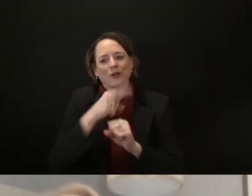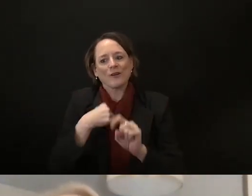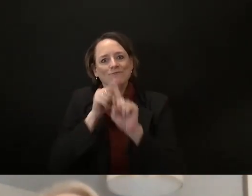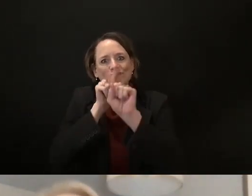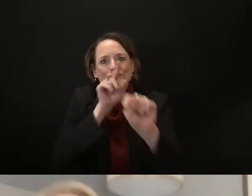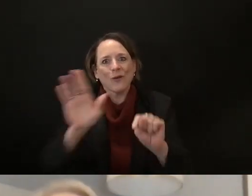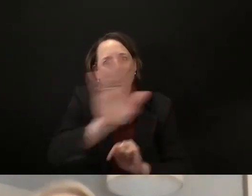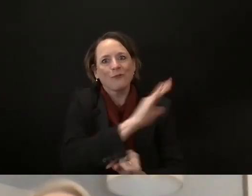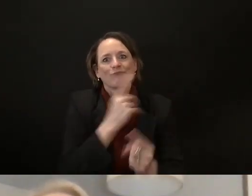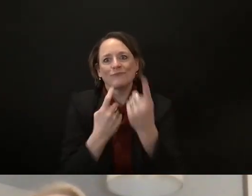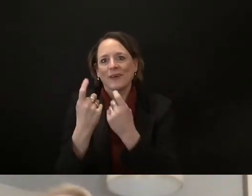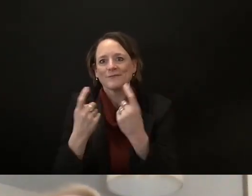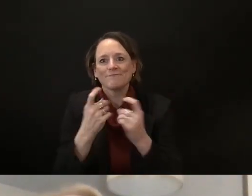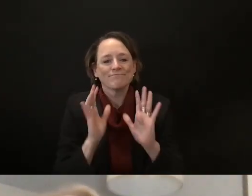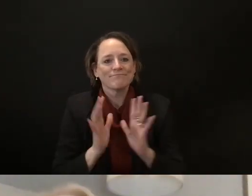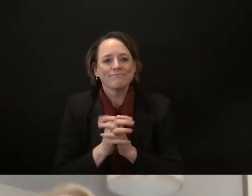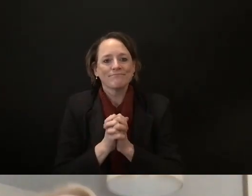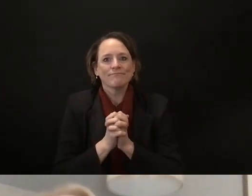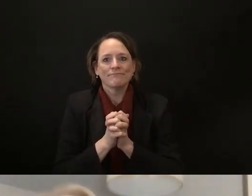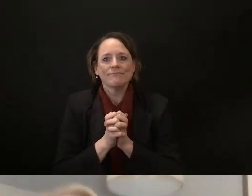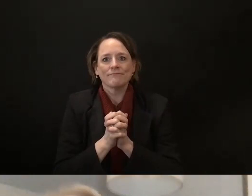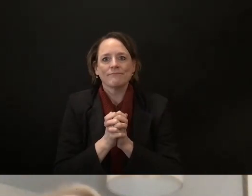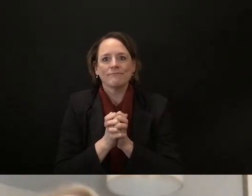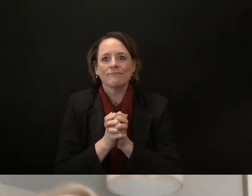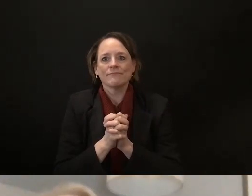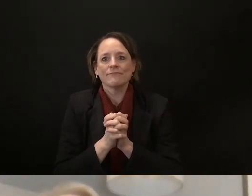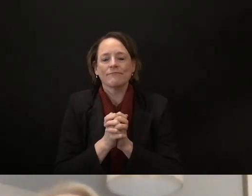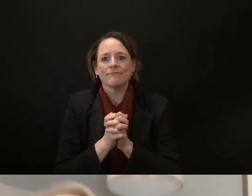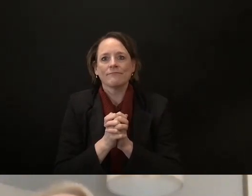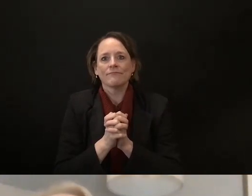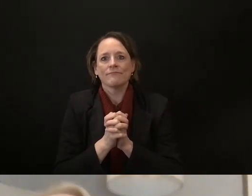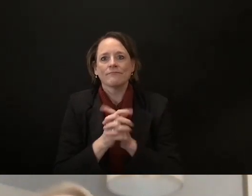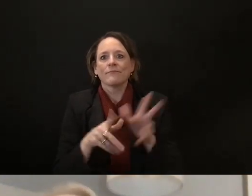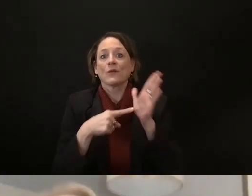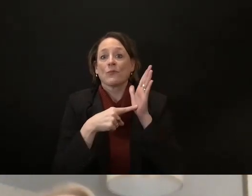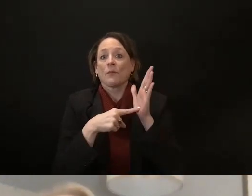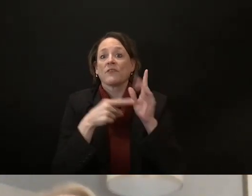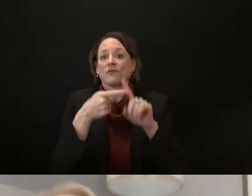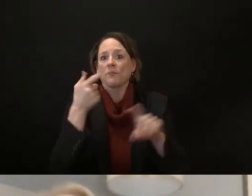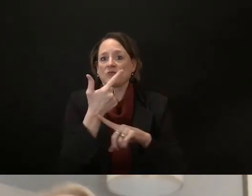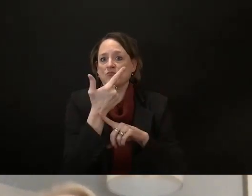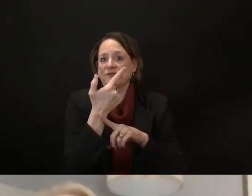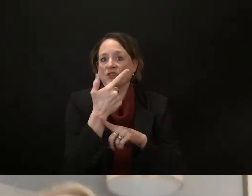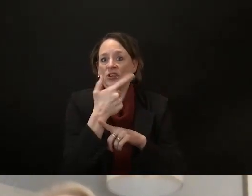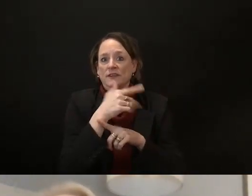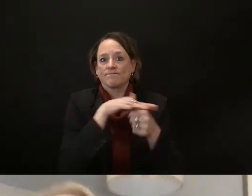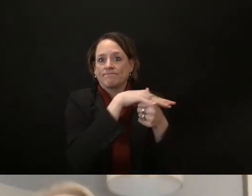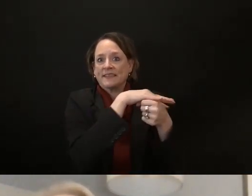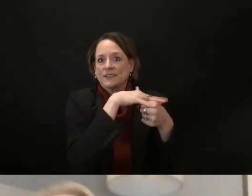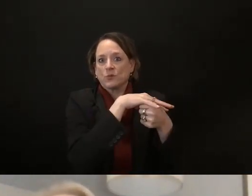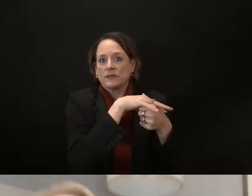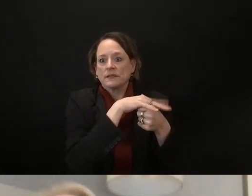to also join us in answering some of the questions but that was not responded to unfortunately so